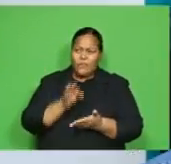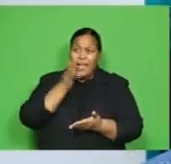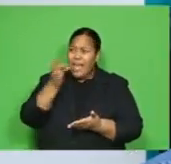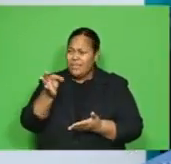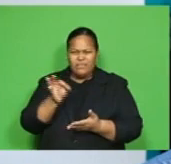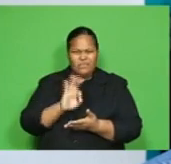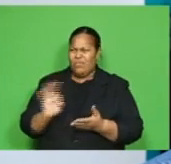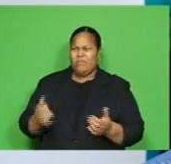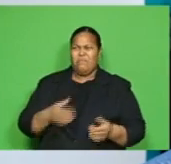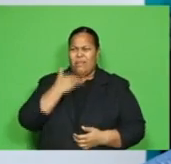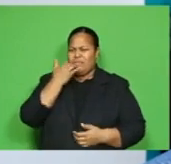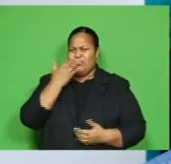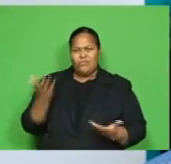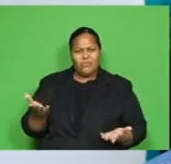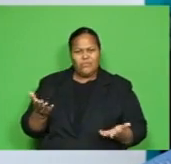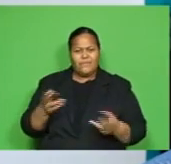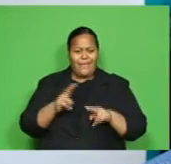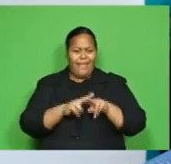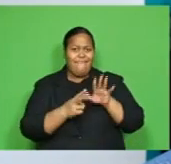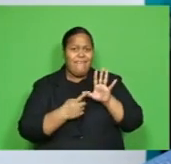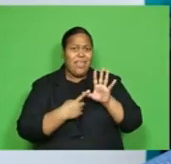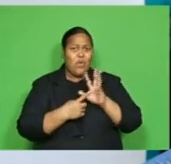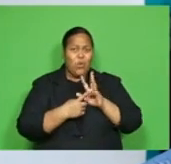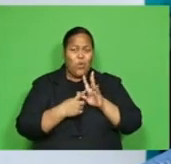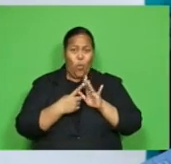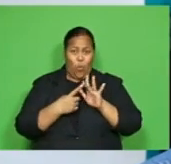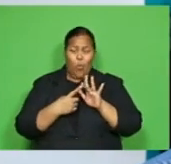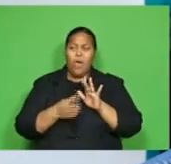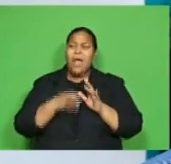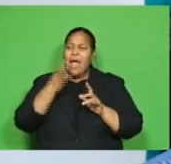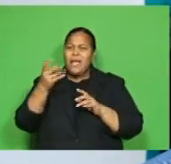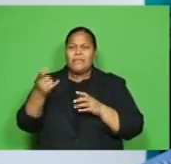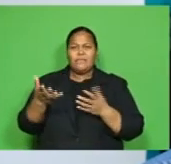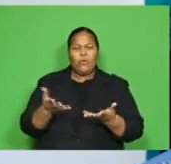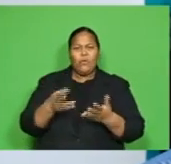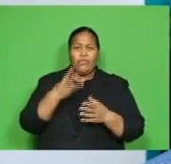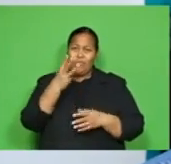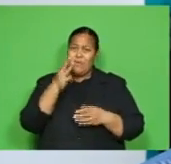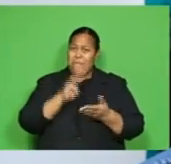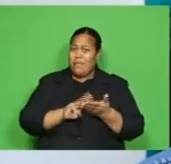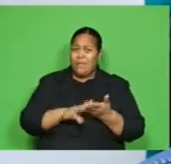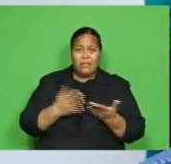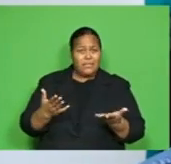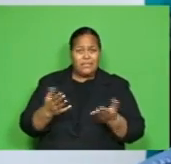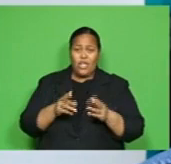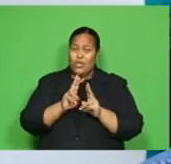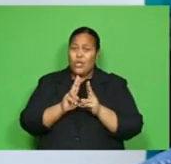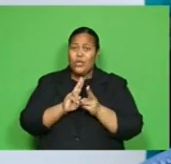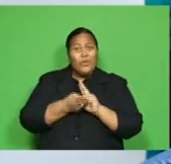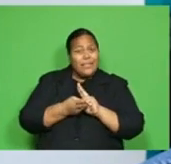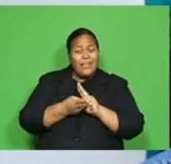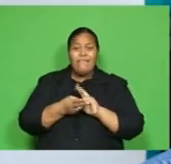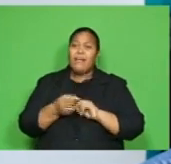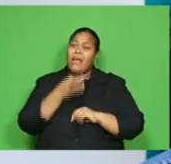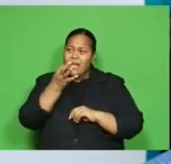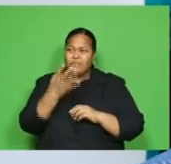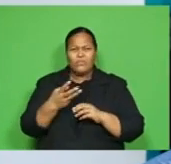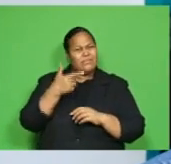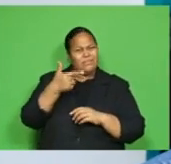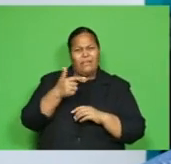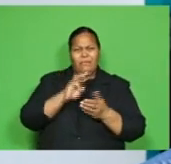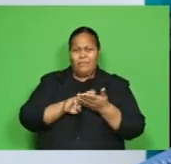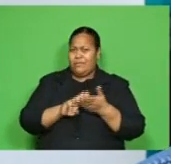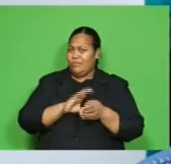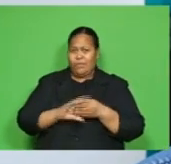a lot. For instance, the FAO has requested $3 million and UNICEF has requested $7 million. At present, only less than